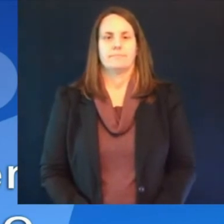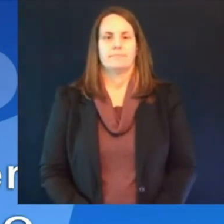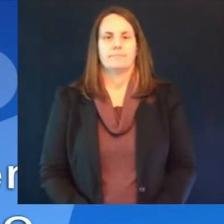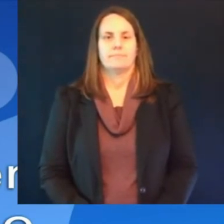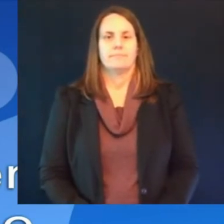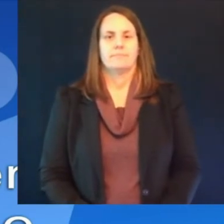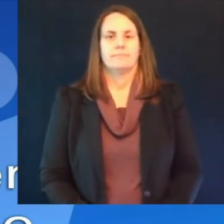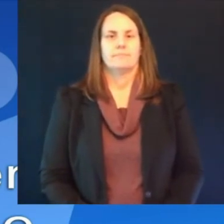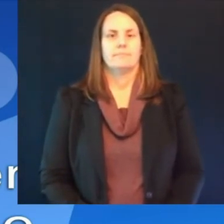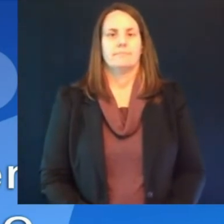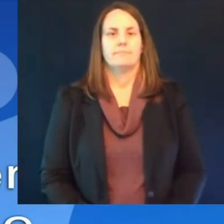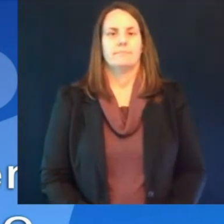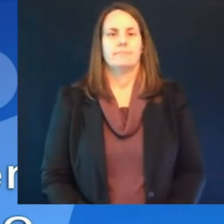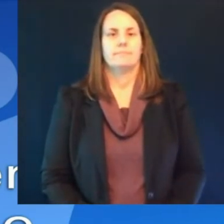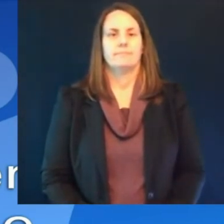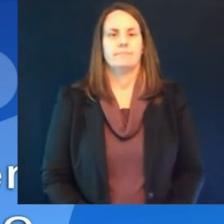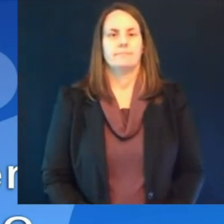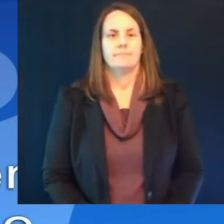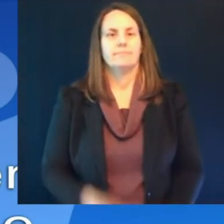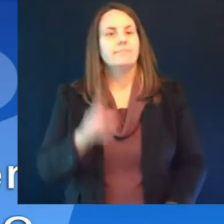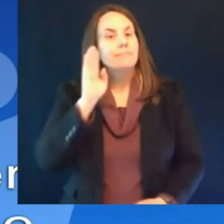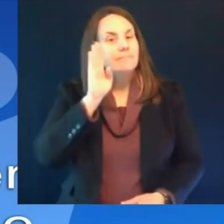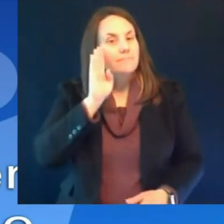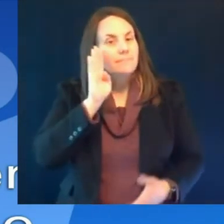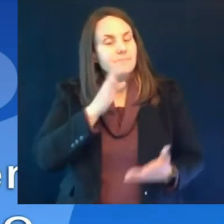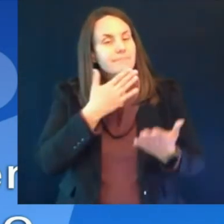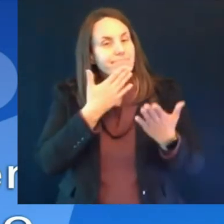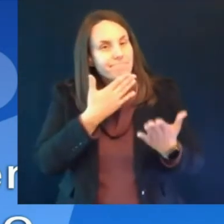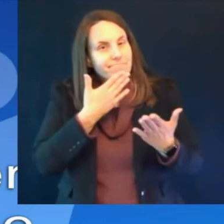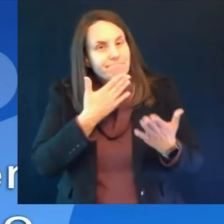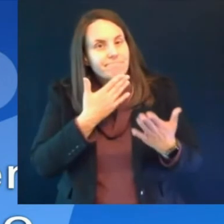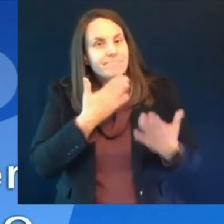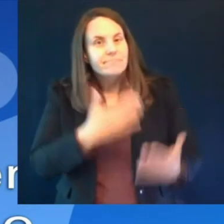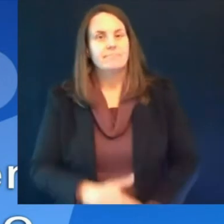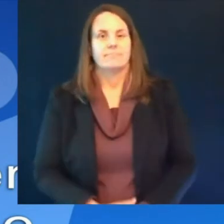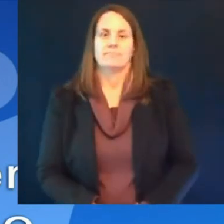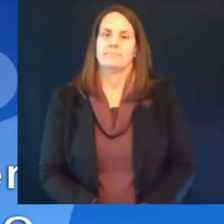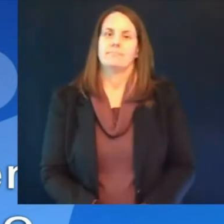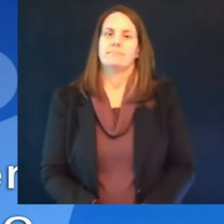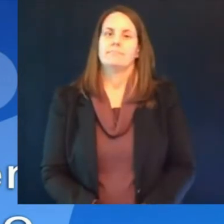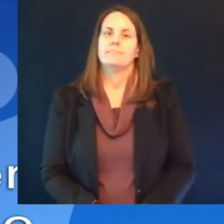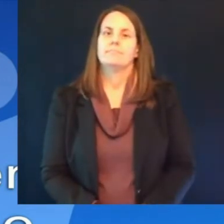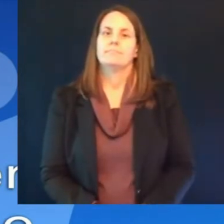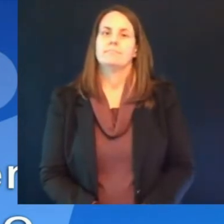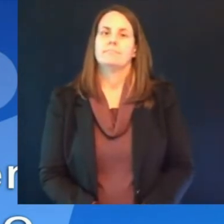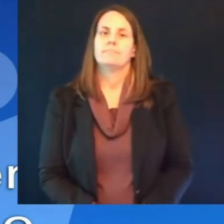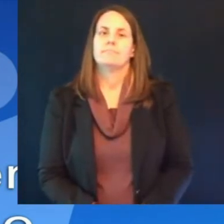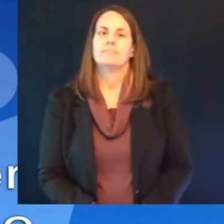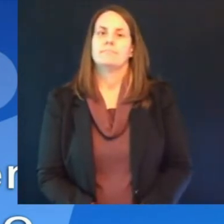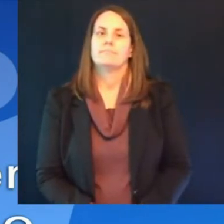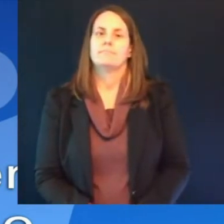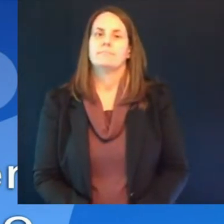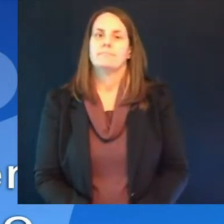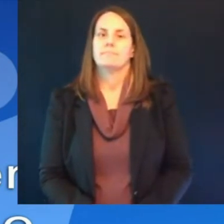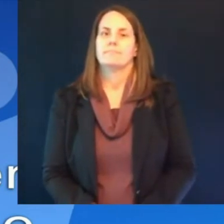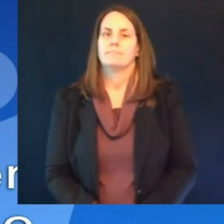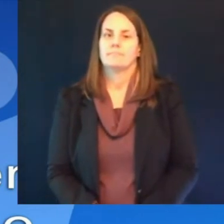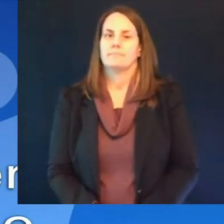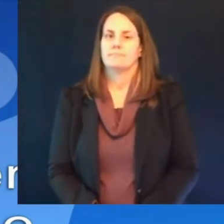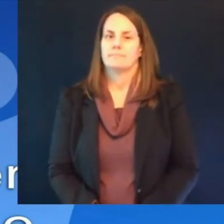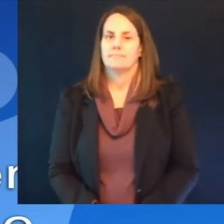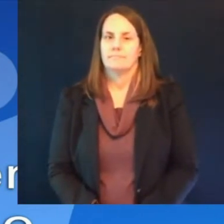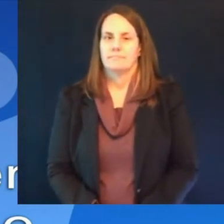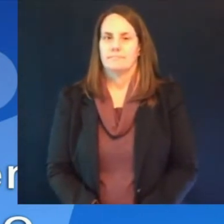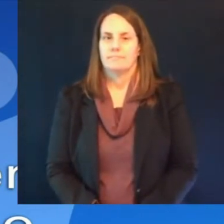hi thanks for taking my question um over the weekend we saw the wisconsin center opened up vaccine appointments